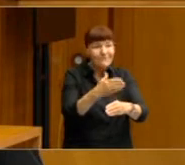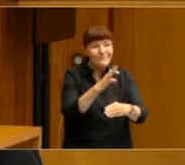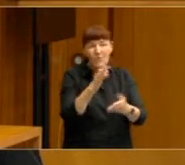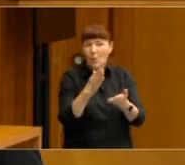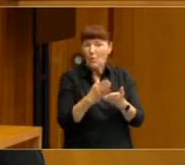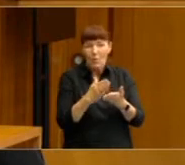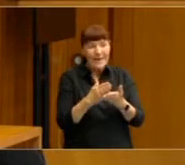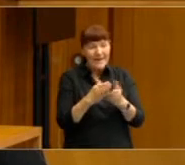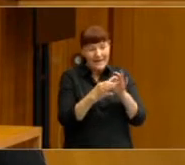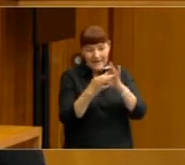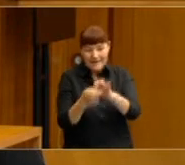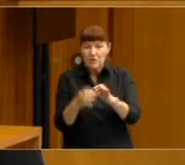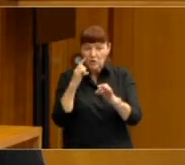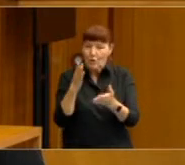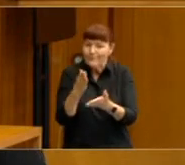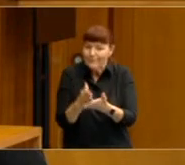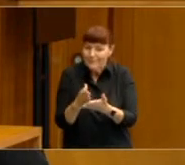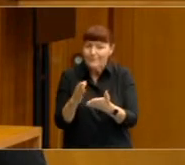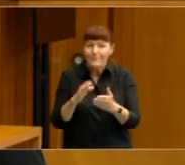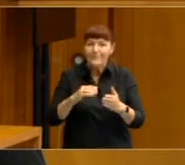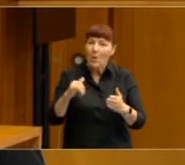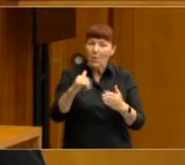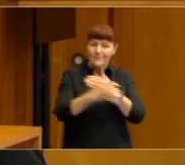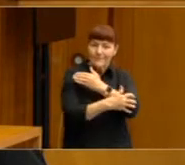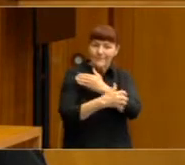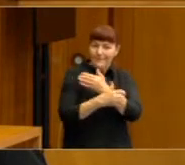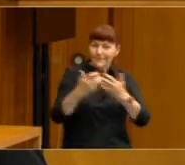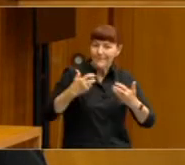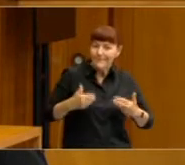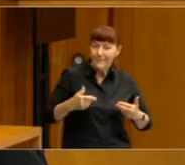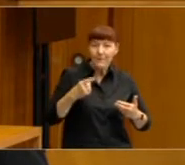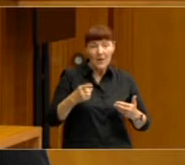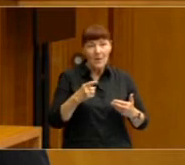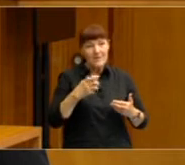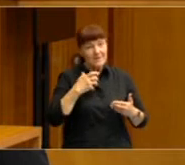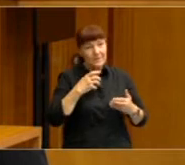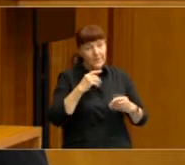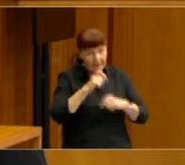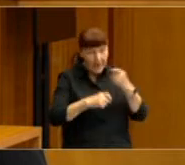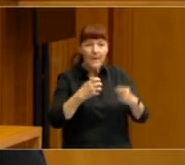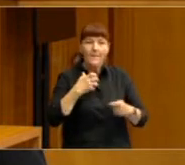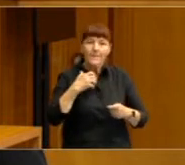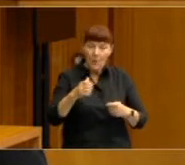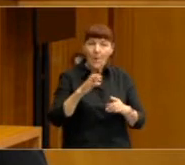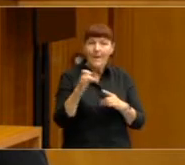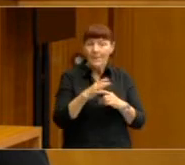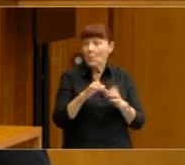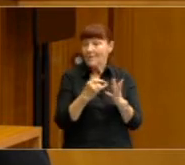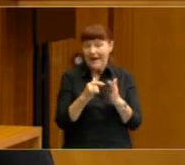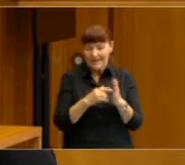of class in modern Australia, with the increasing importance of asset ownership.